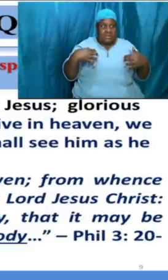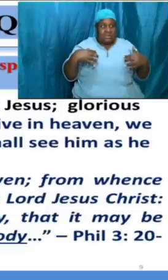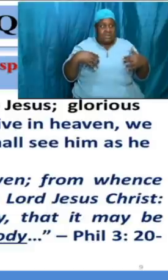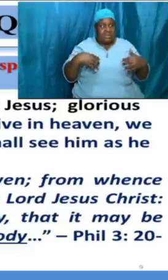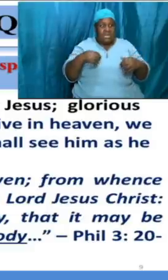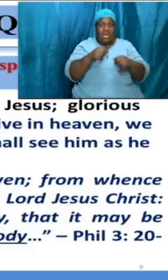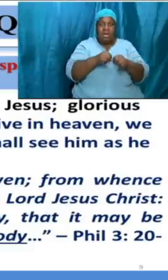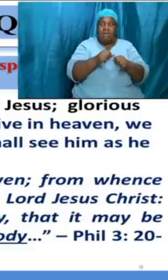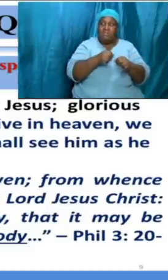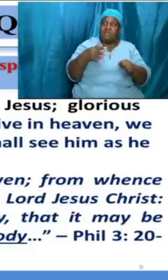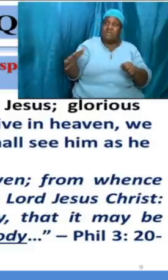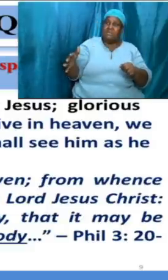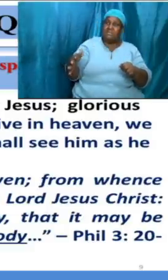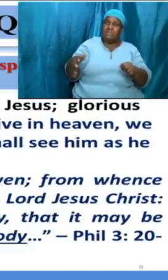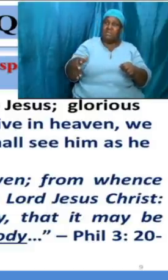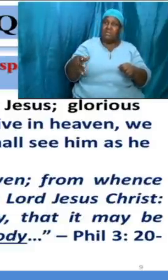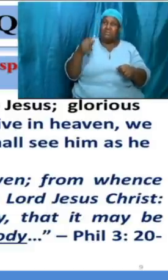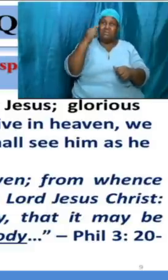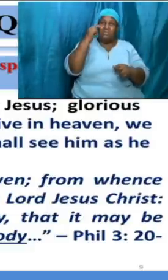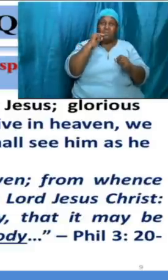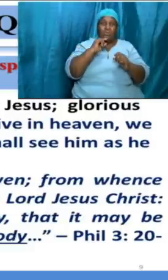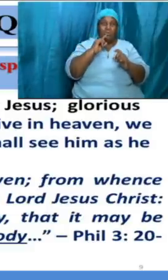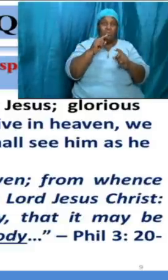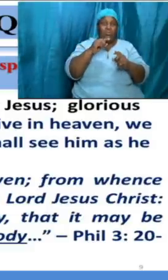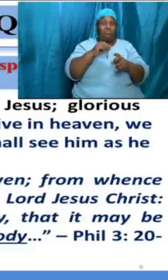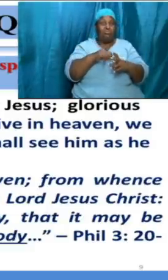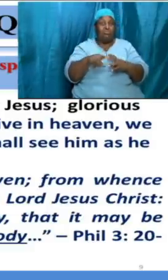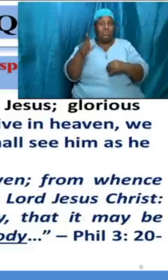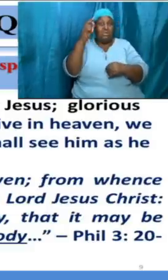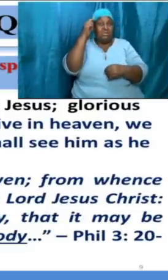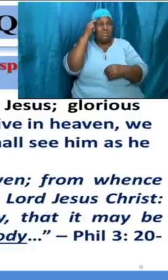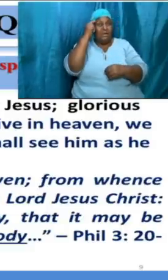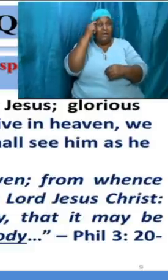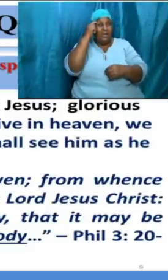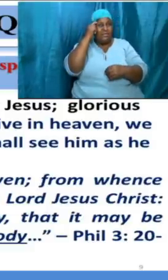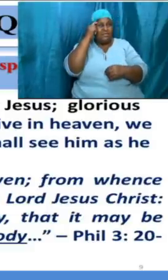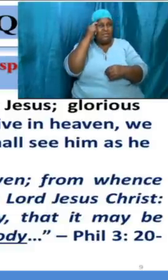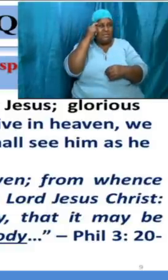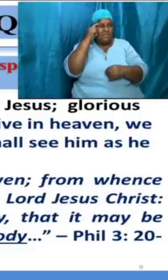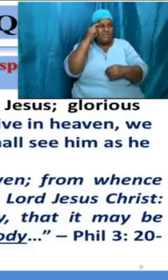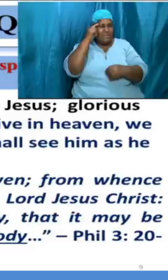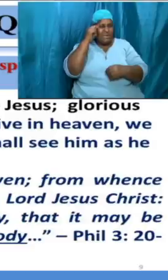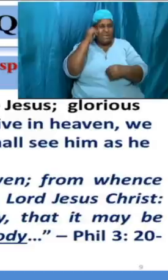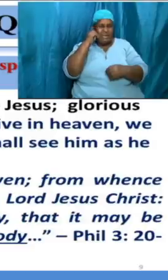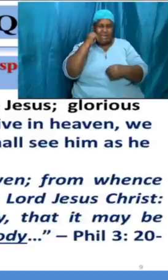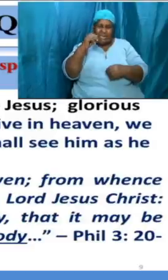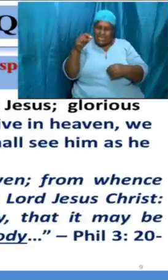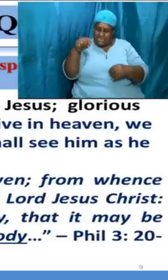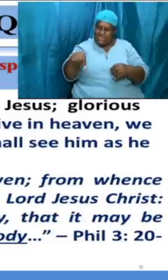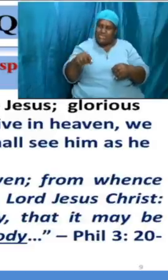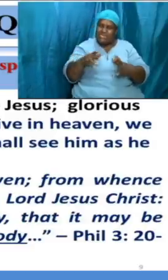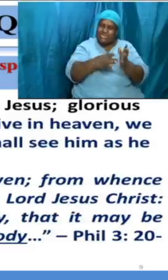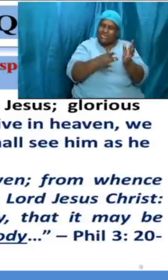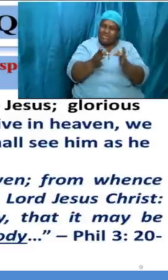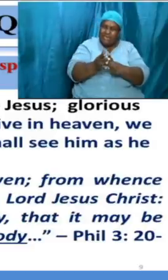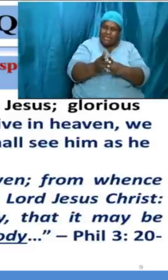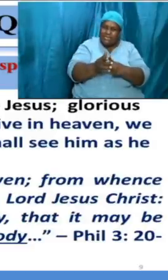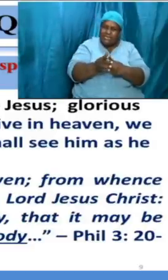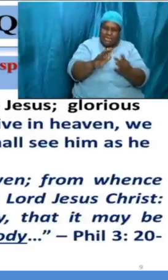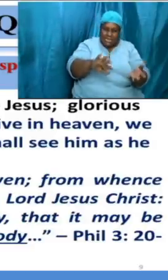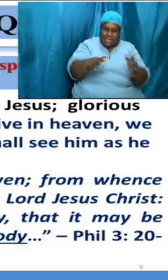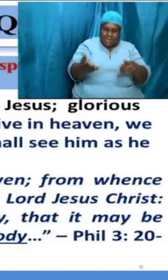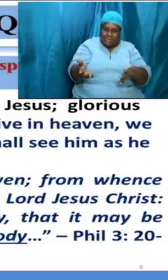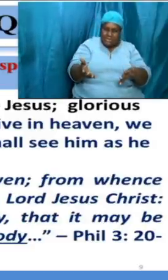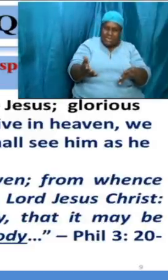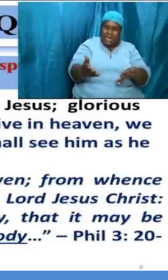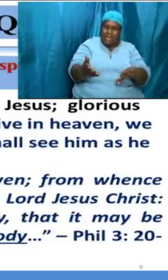thoughts can this really be is this jesus because he died the other day but now they are seeing the man alive they